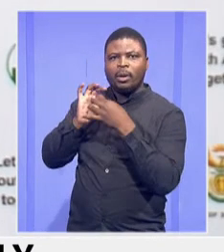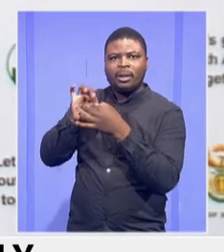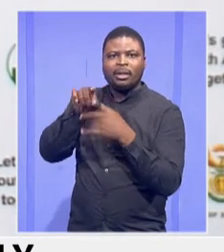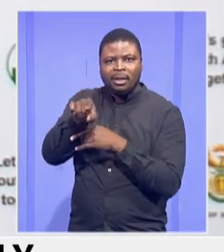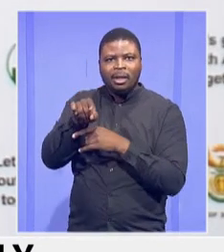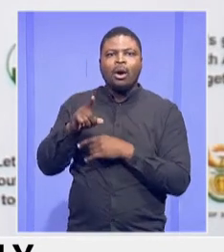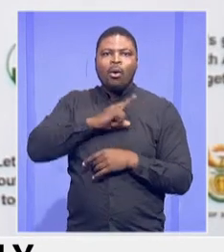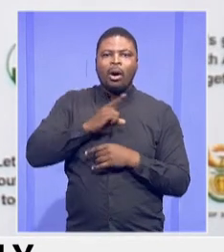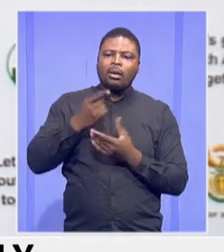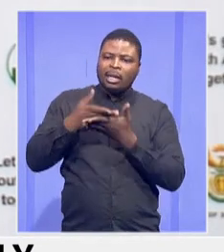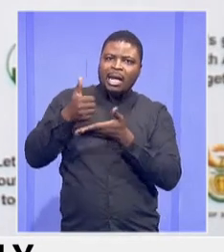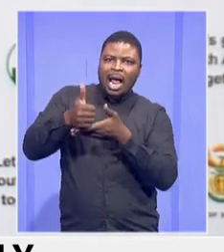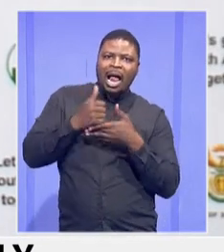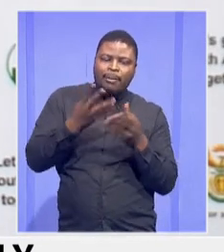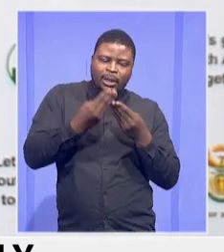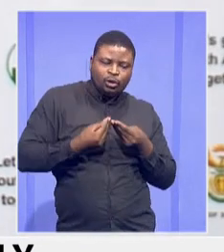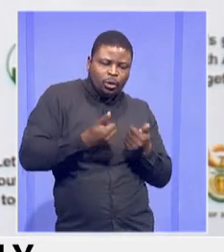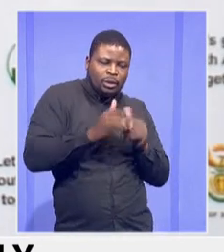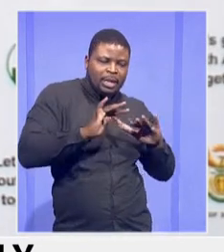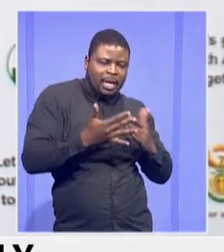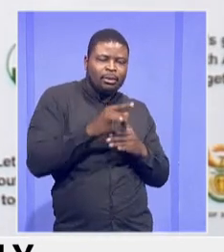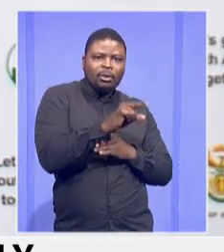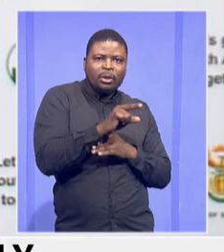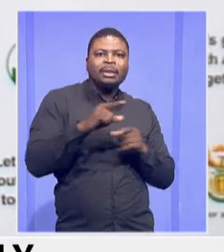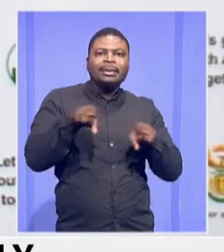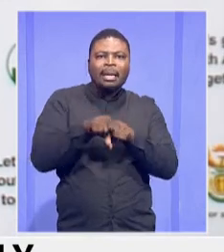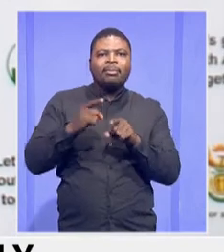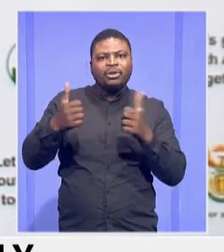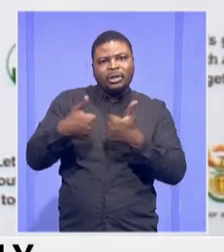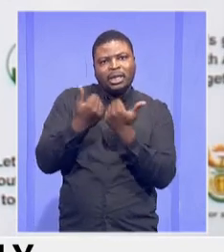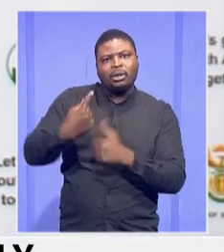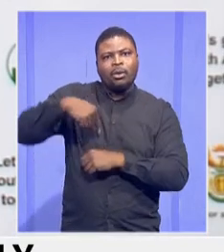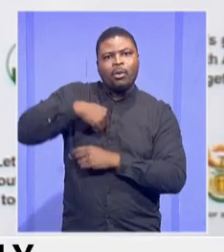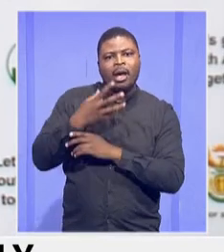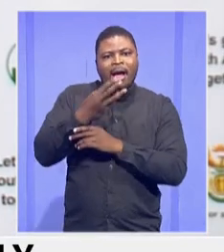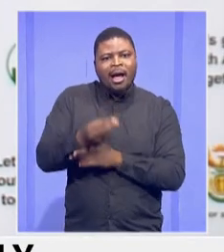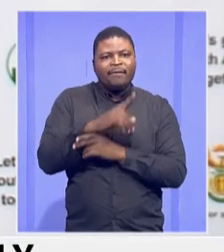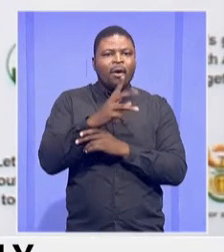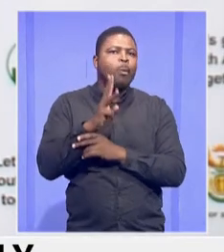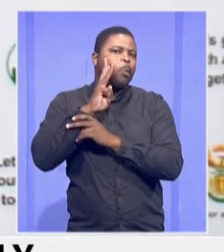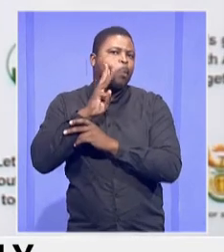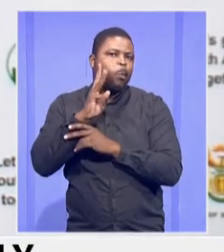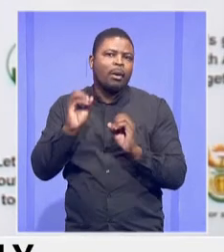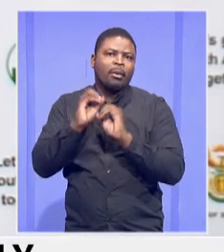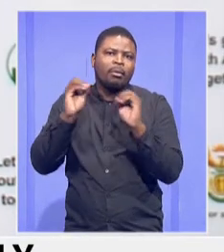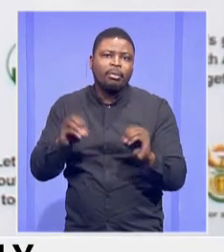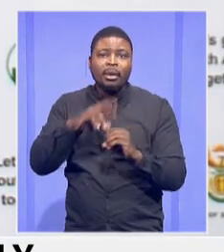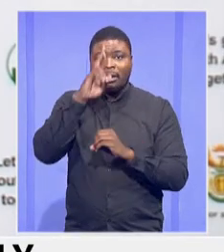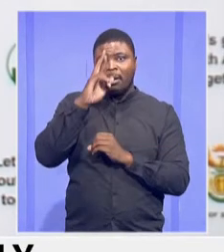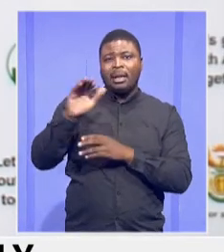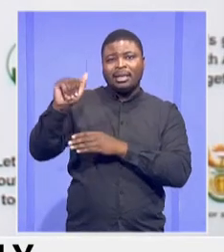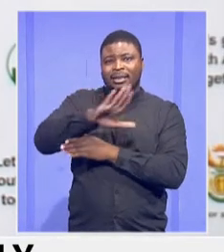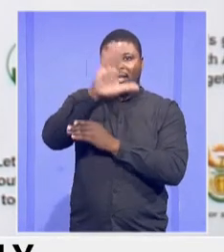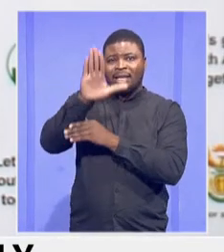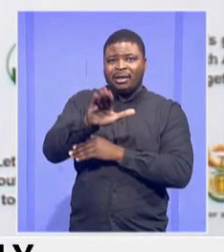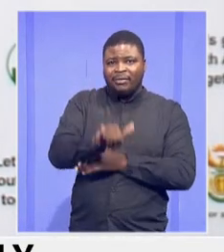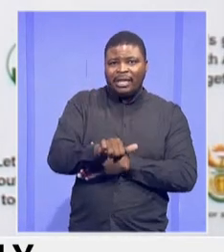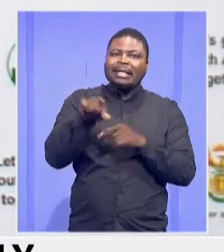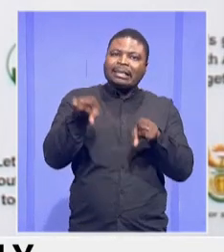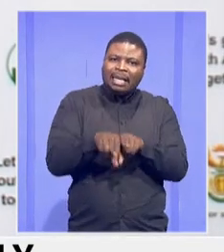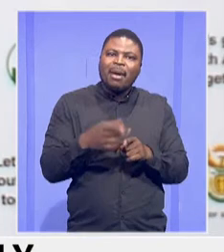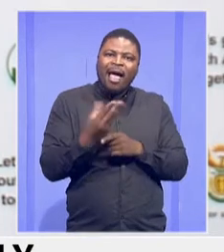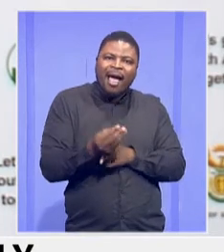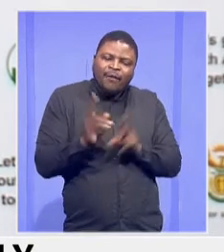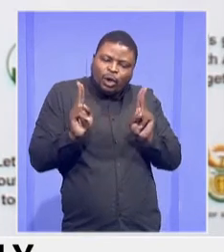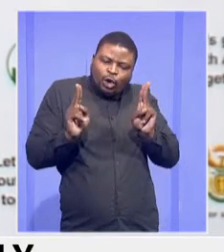I've talked about the challenge of the availability of water, South Africa being one of those 20 countries that experience scarcity of